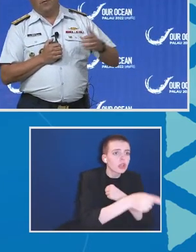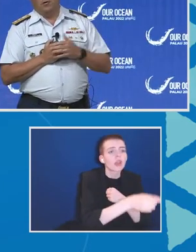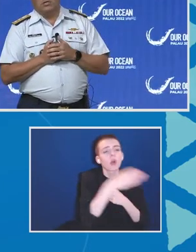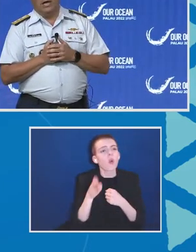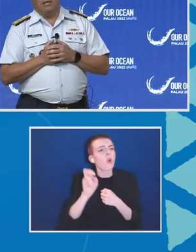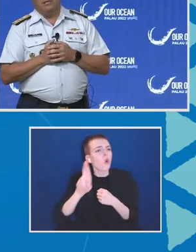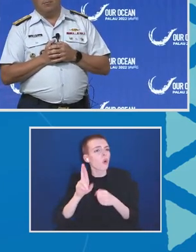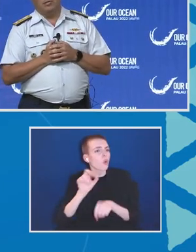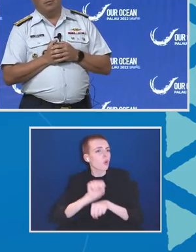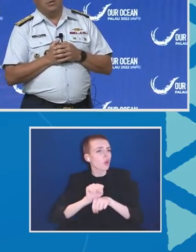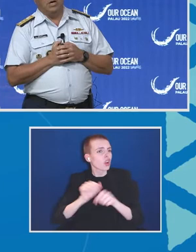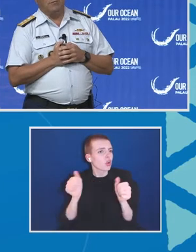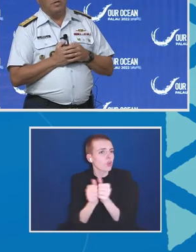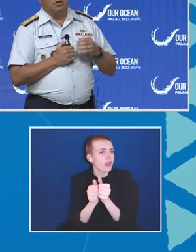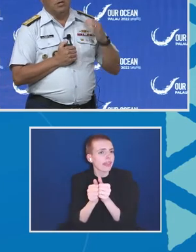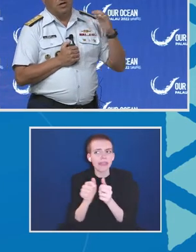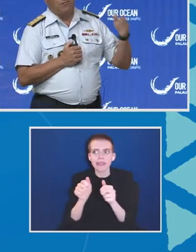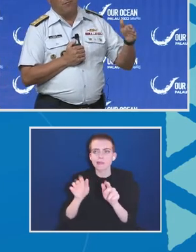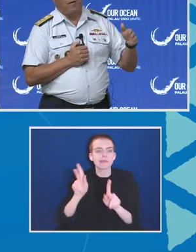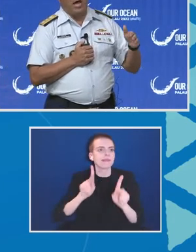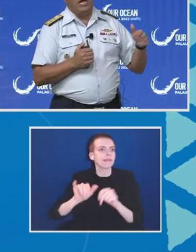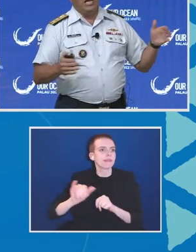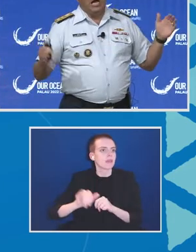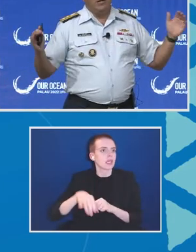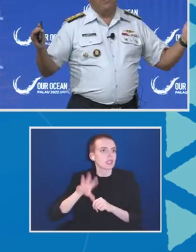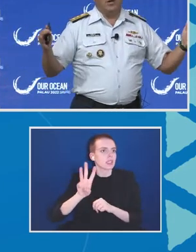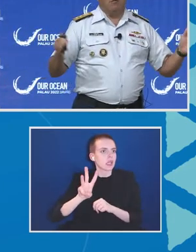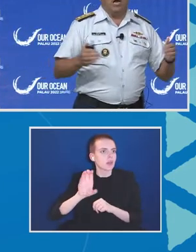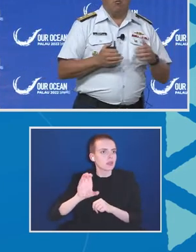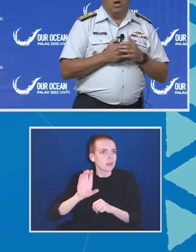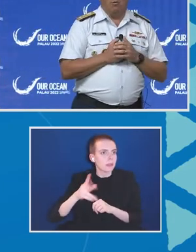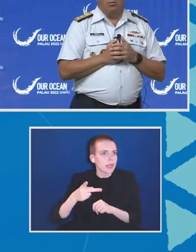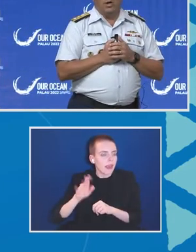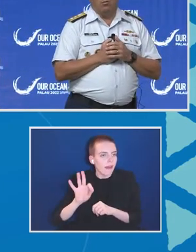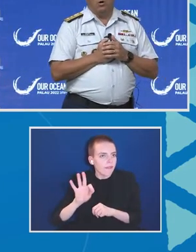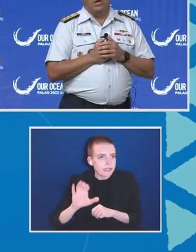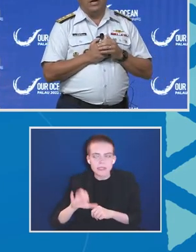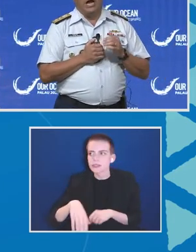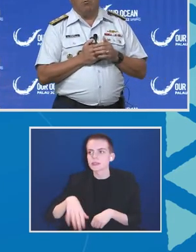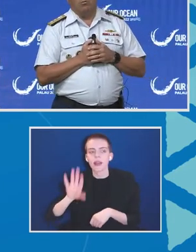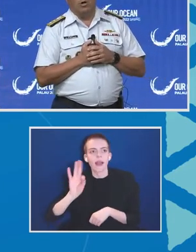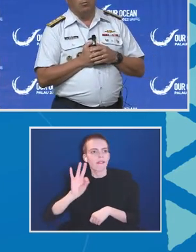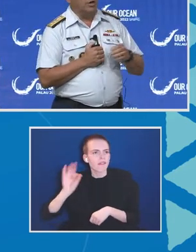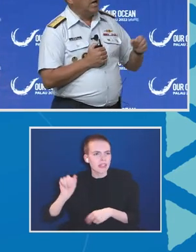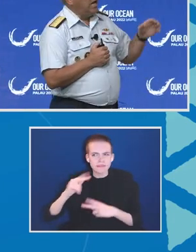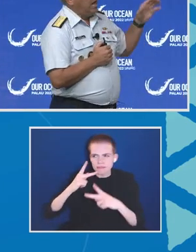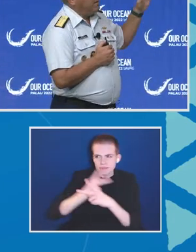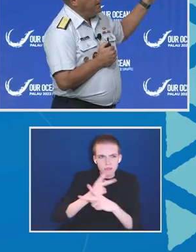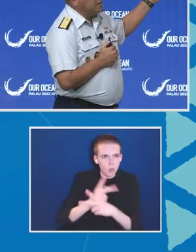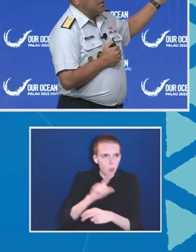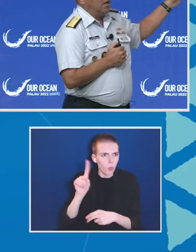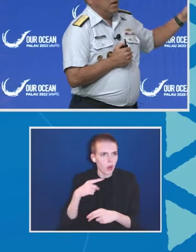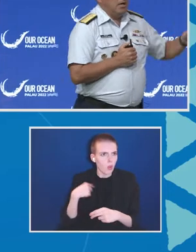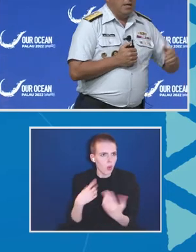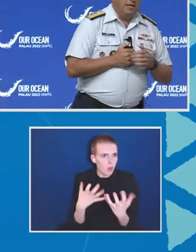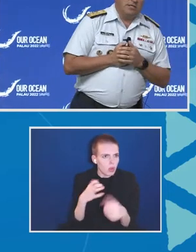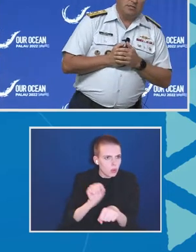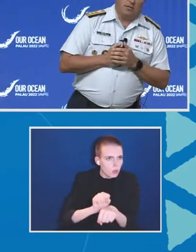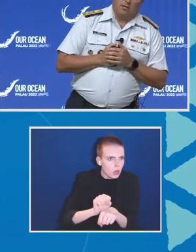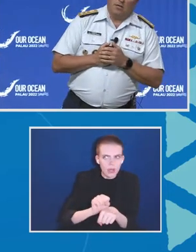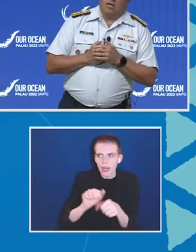folks like the WCPFC or the FFA in figuring out where we want to work and how we want to work. These